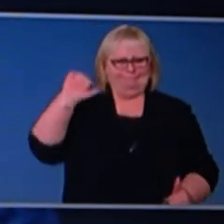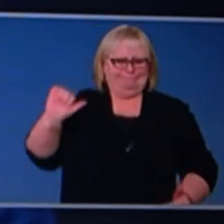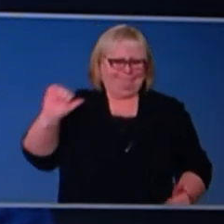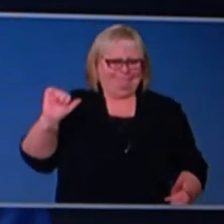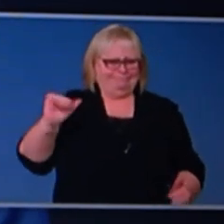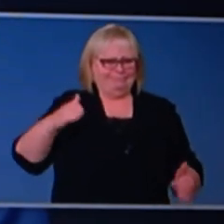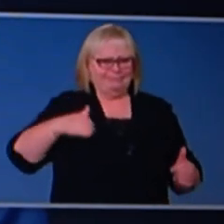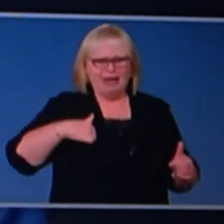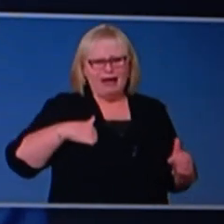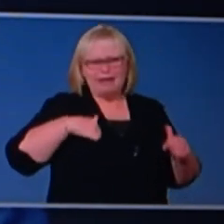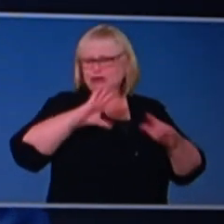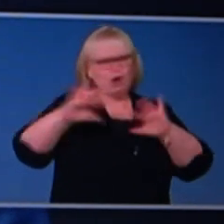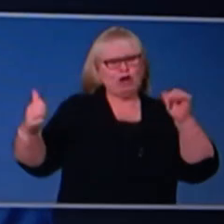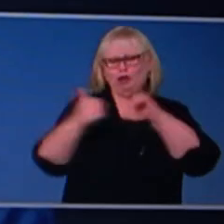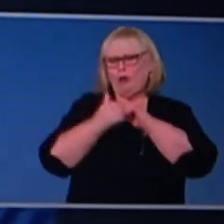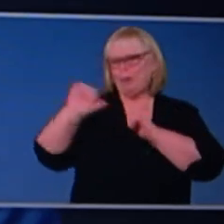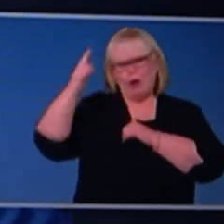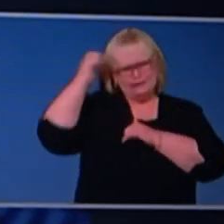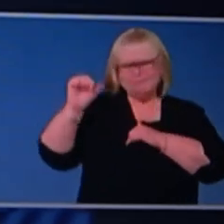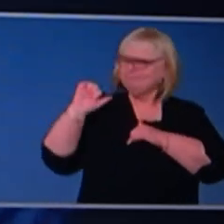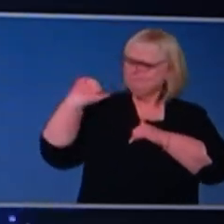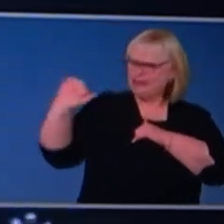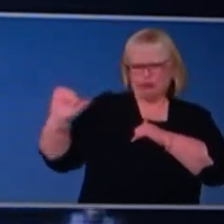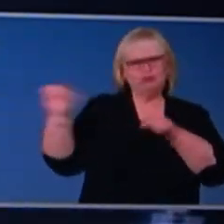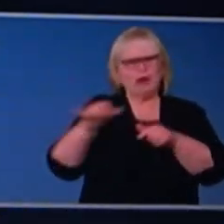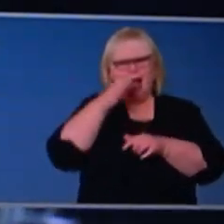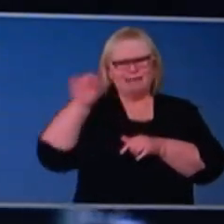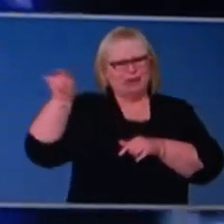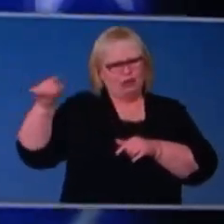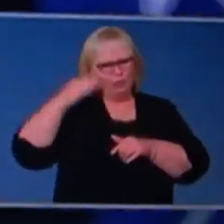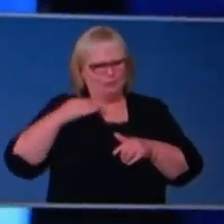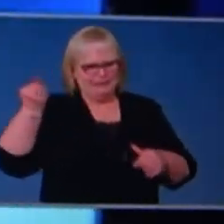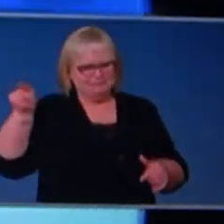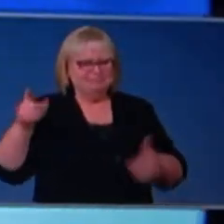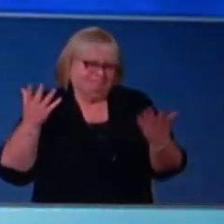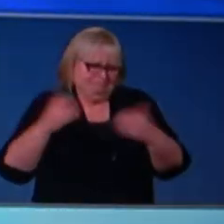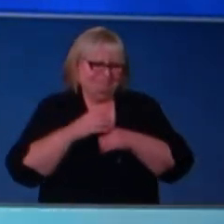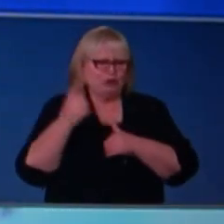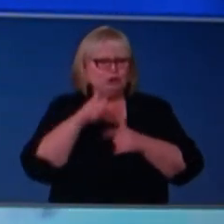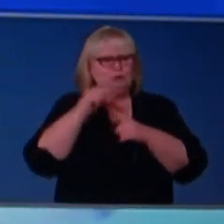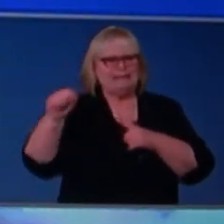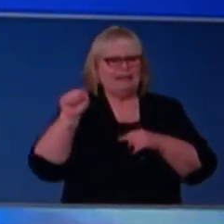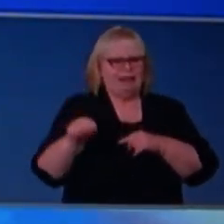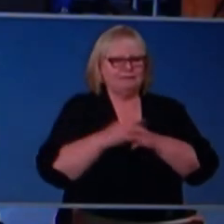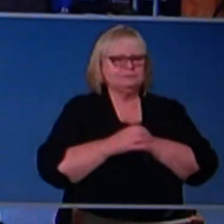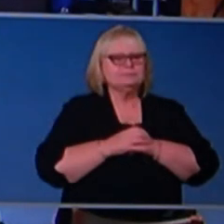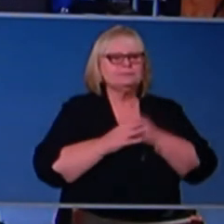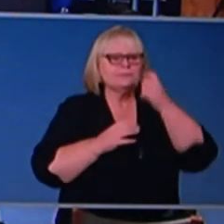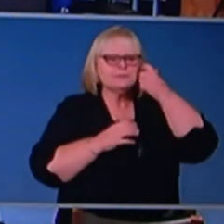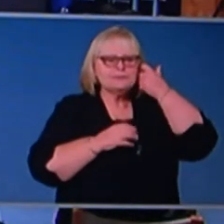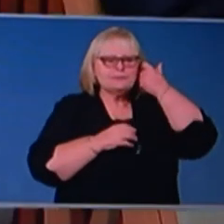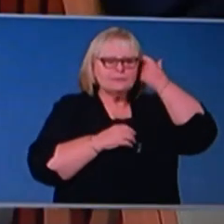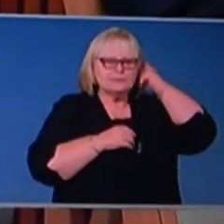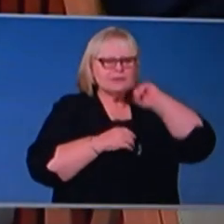I don't personally concur with her view, but I think that's a matter for her. Thanks, John. Thanks. Um, The 85%